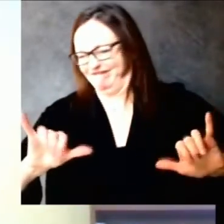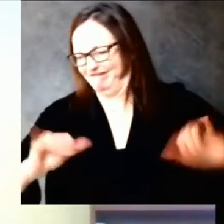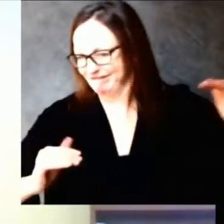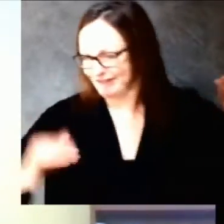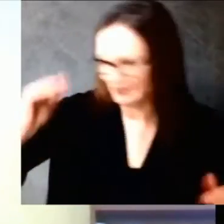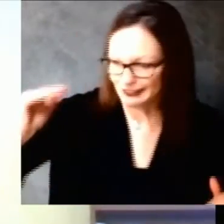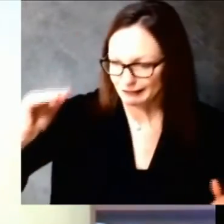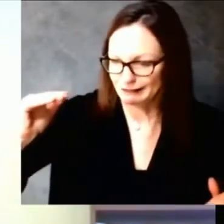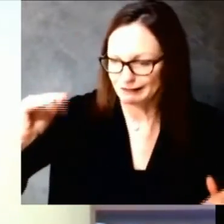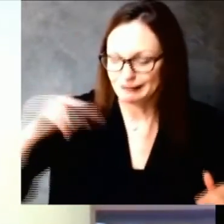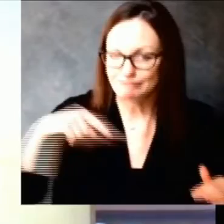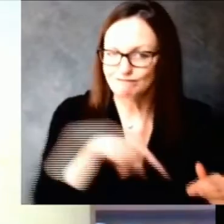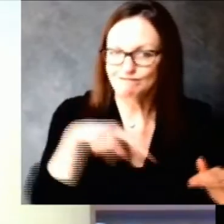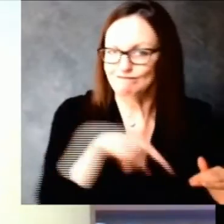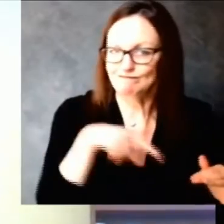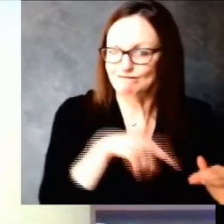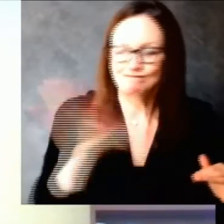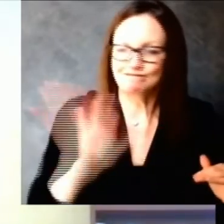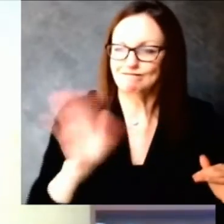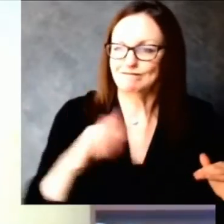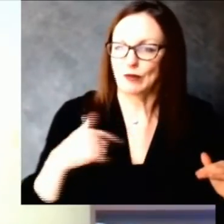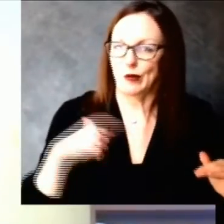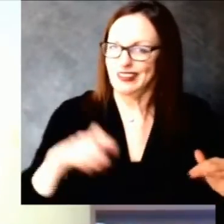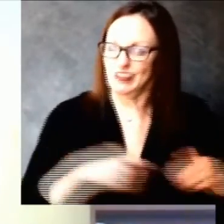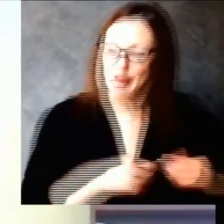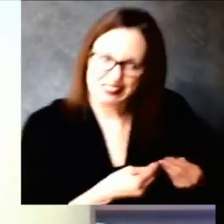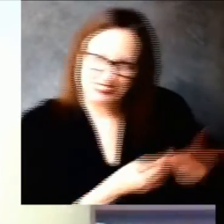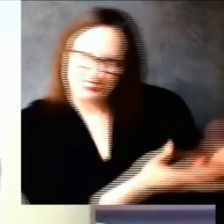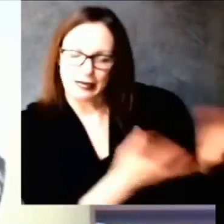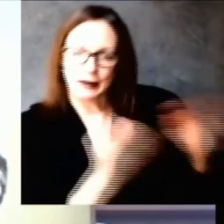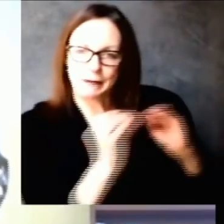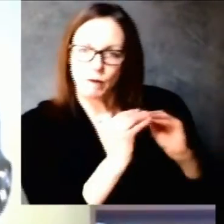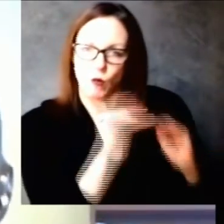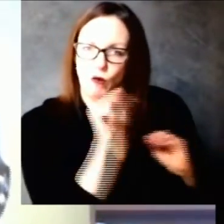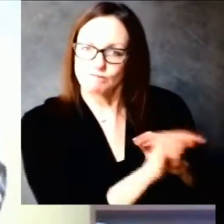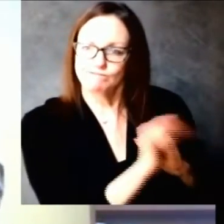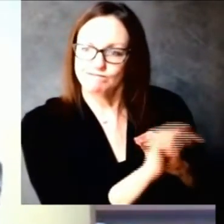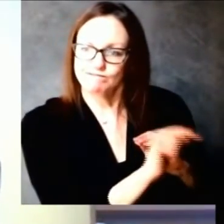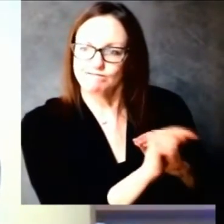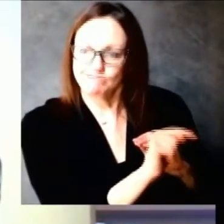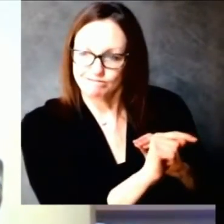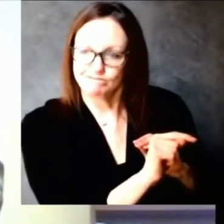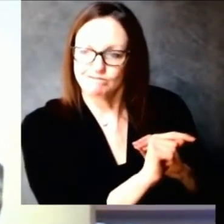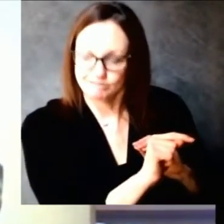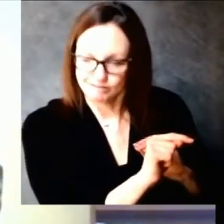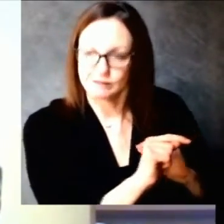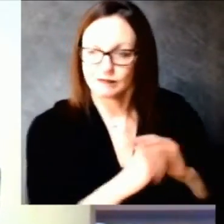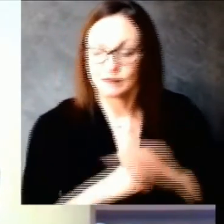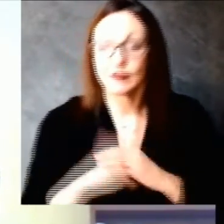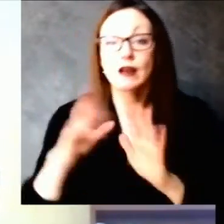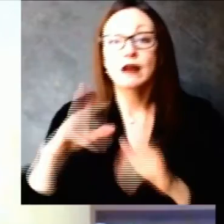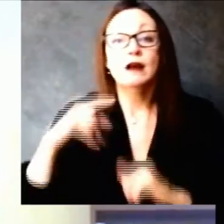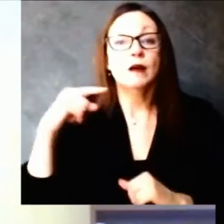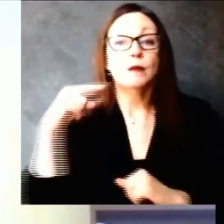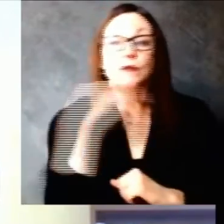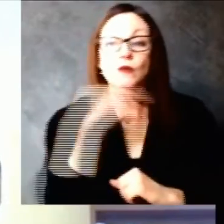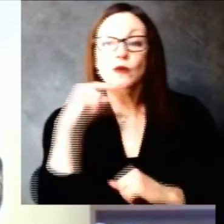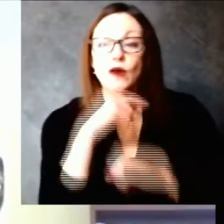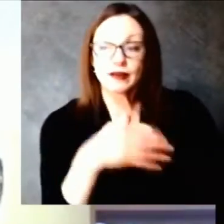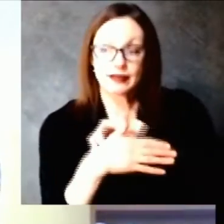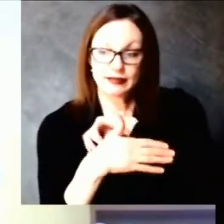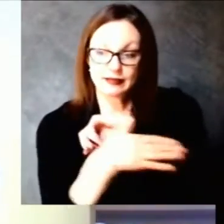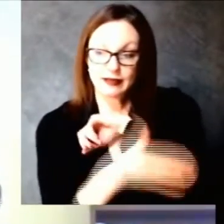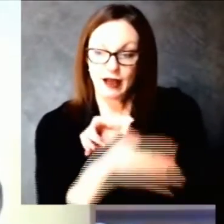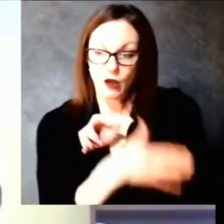milwaukee is geographically a much smaller county and so i think a lot of the people who work in healthcare systems in milwaukee may